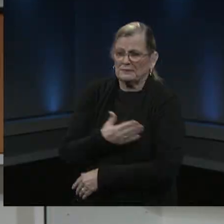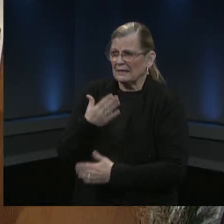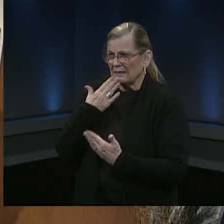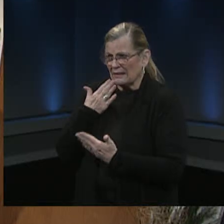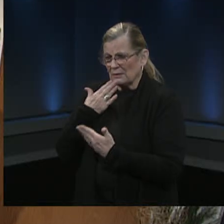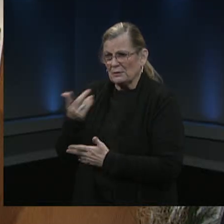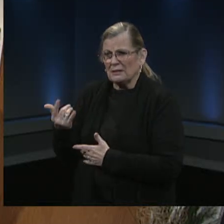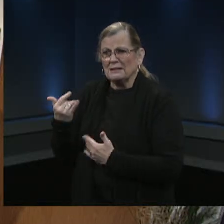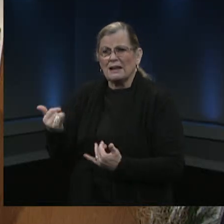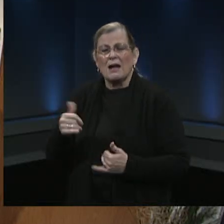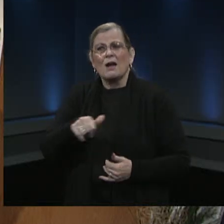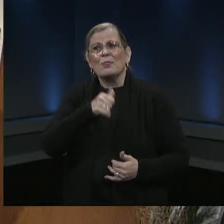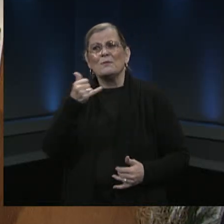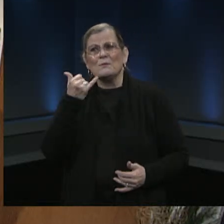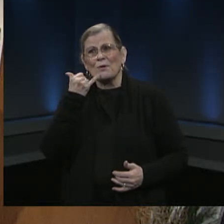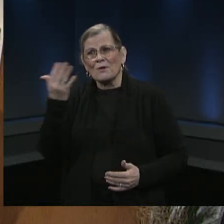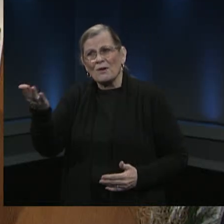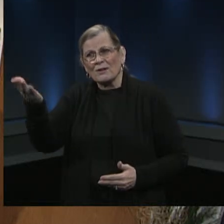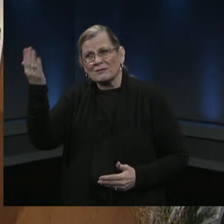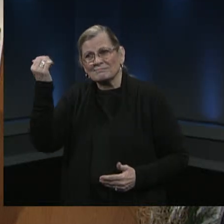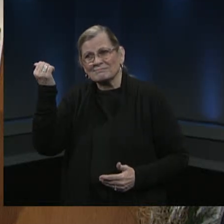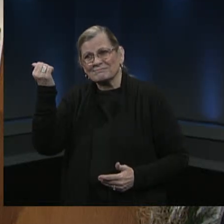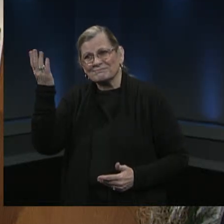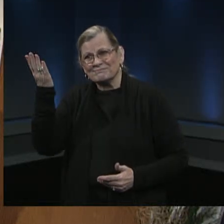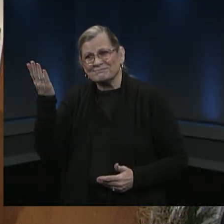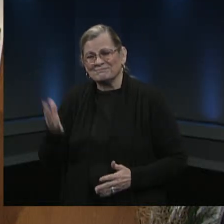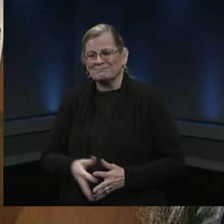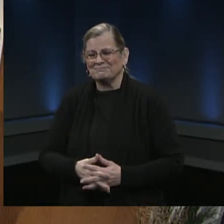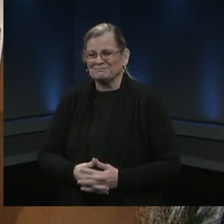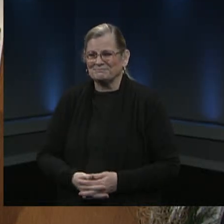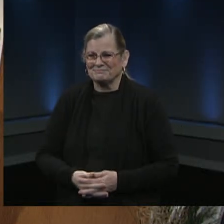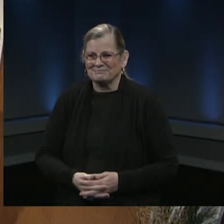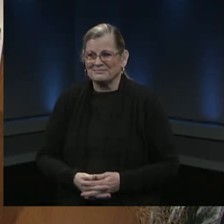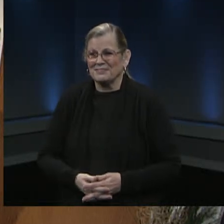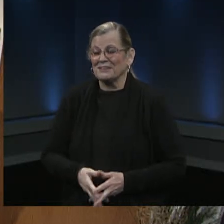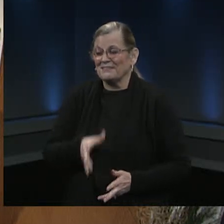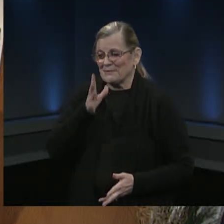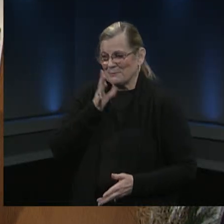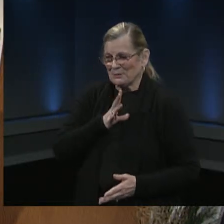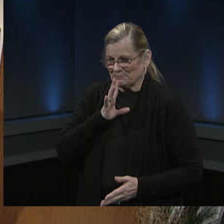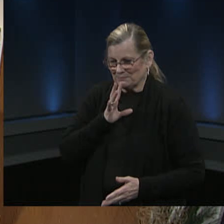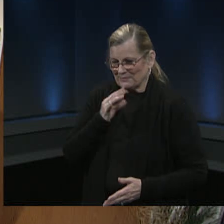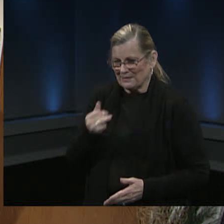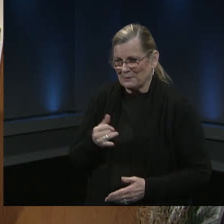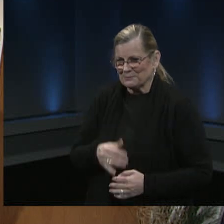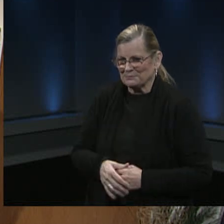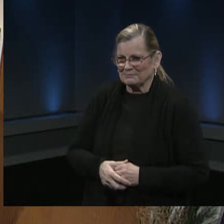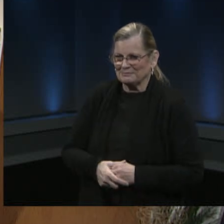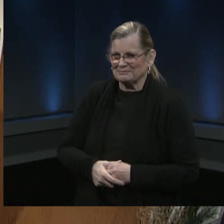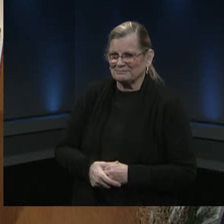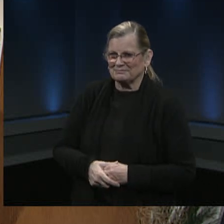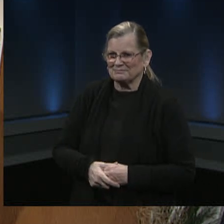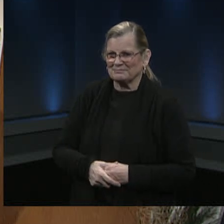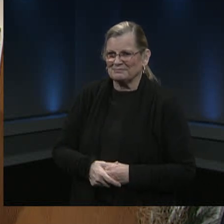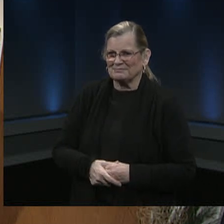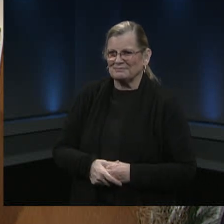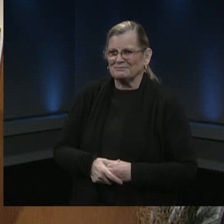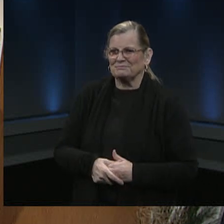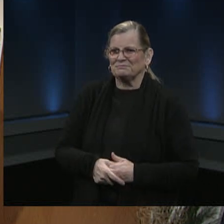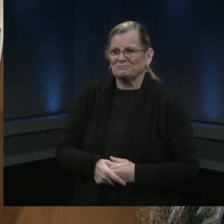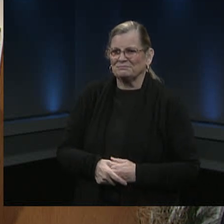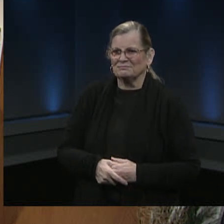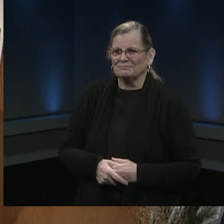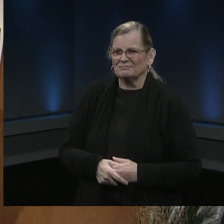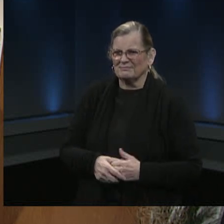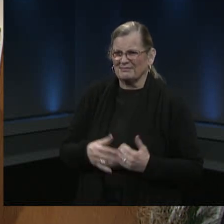to the town hall hi good evening um i suppose this question is more directed to dr schultz my